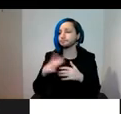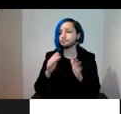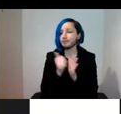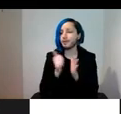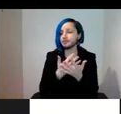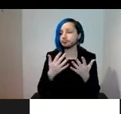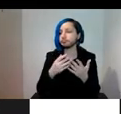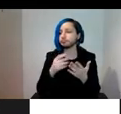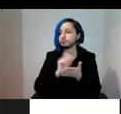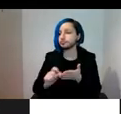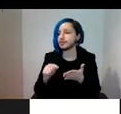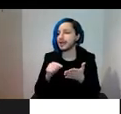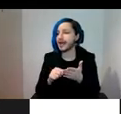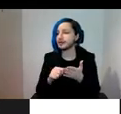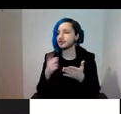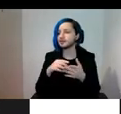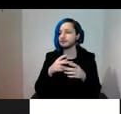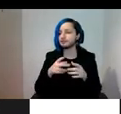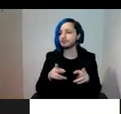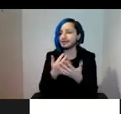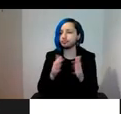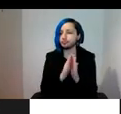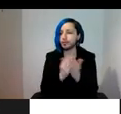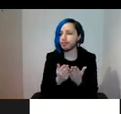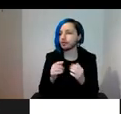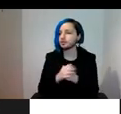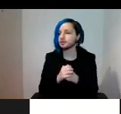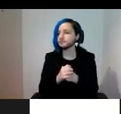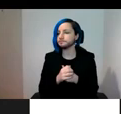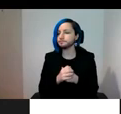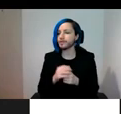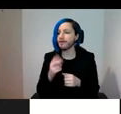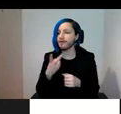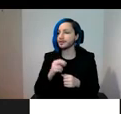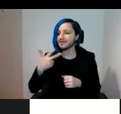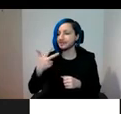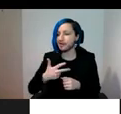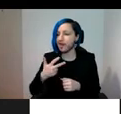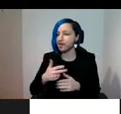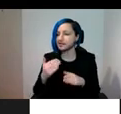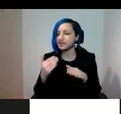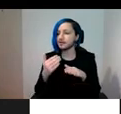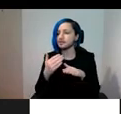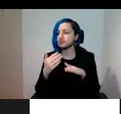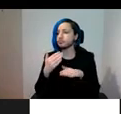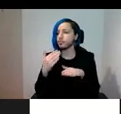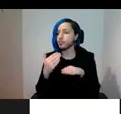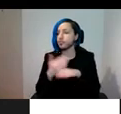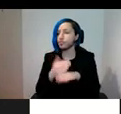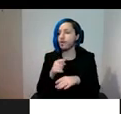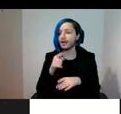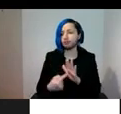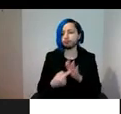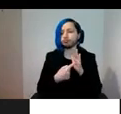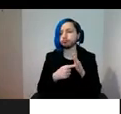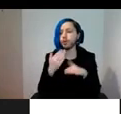Outledge, published in 2018, is a seminal piece of work in the field of digital art conservation. Thank